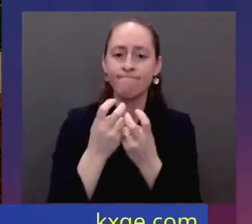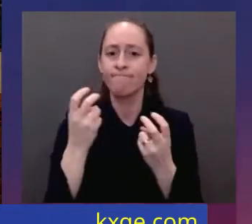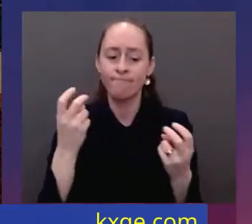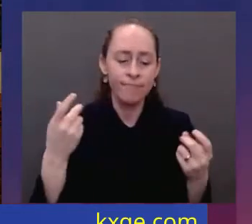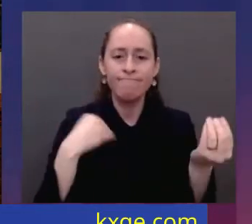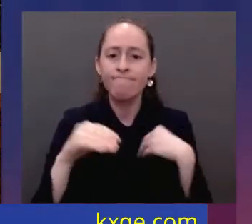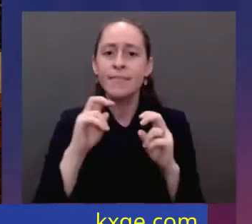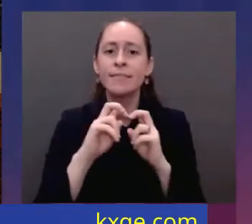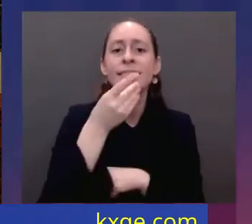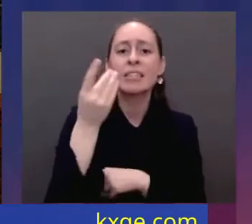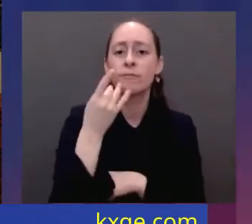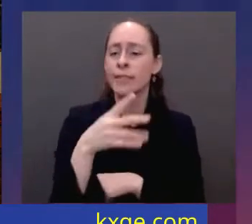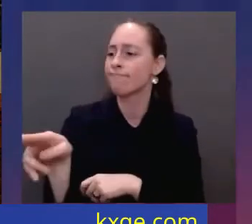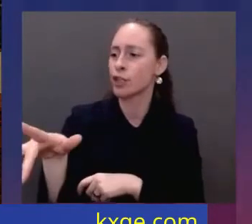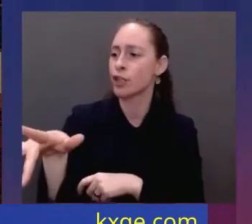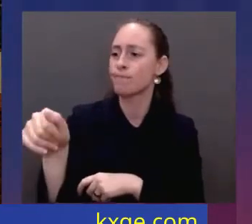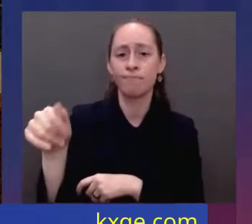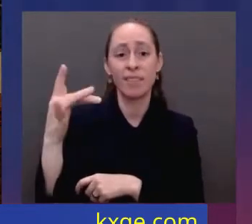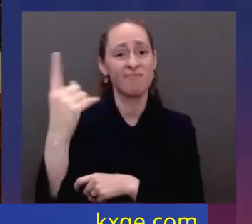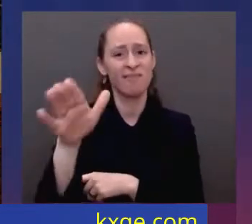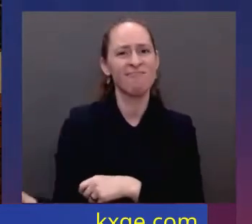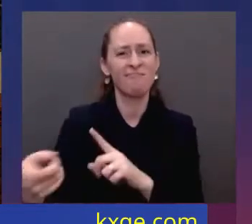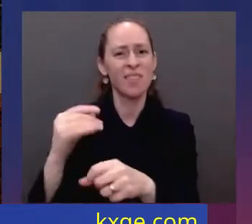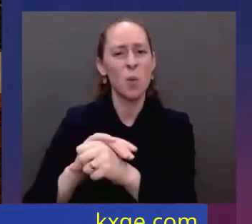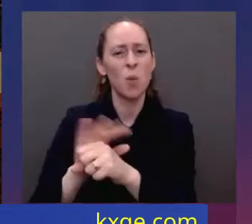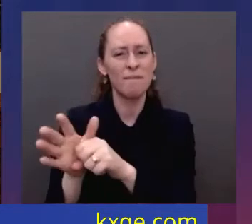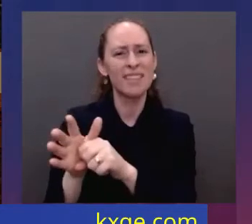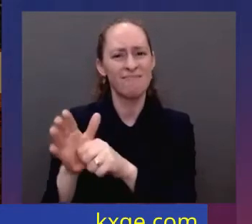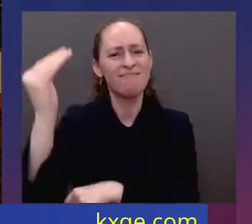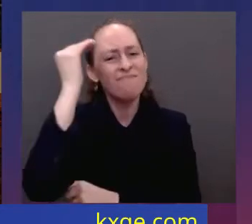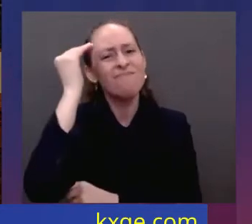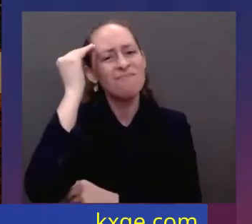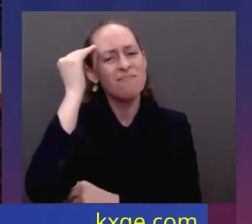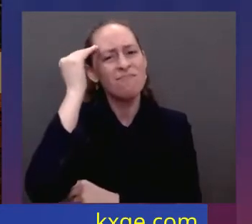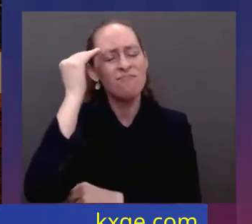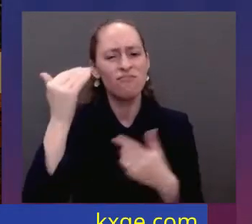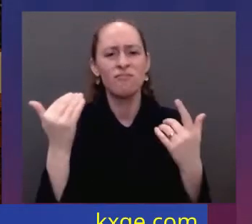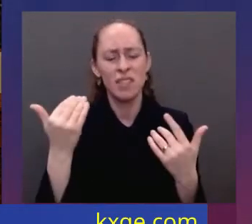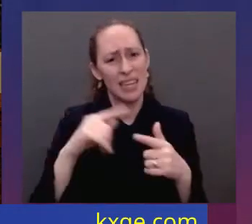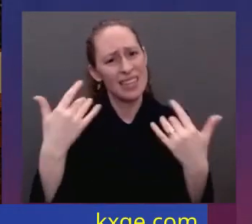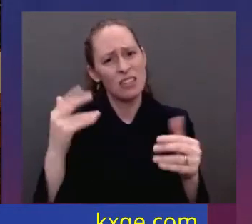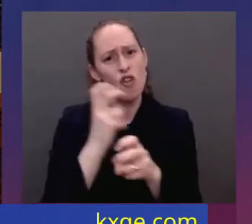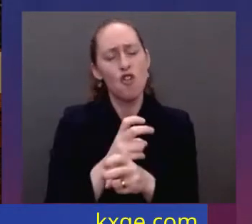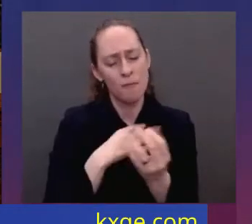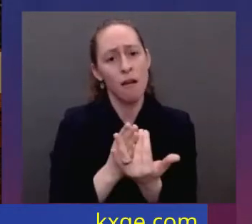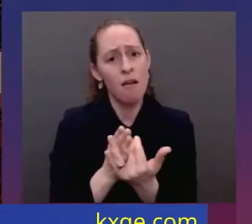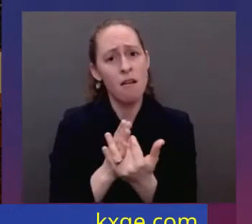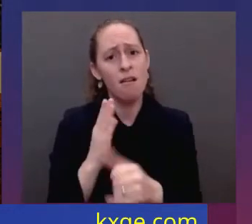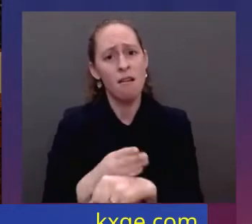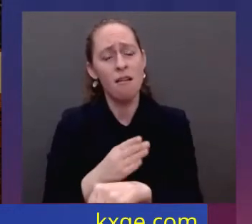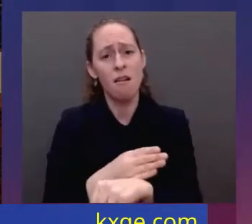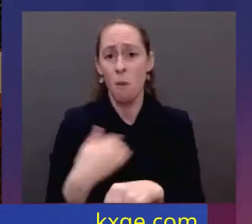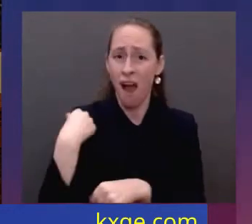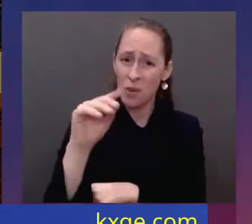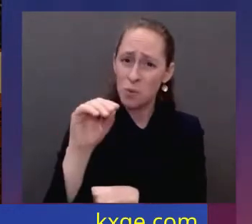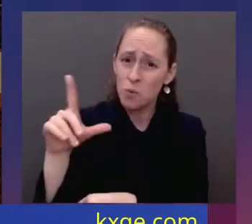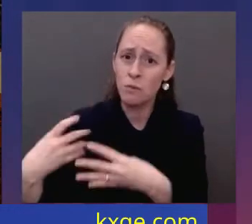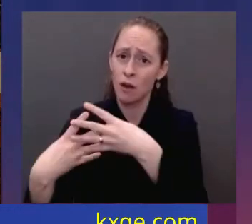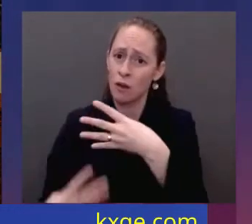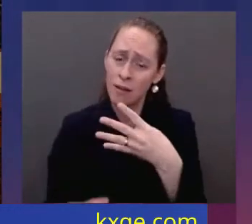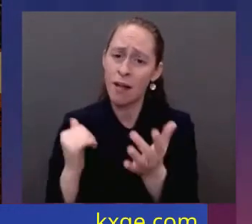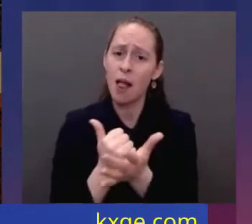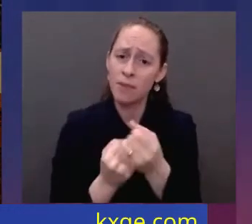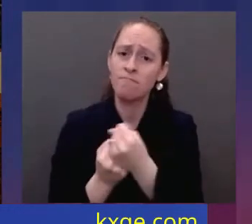because of your resilience and the tools that we have been provided by this Congress, tonight I can say we're moving forward safely, back to a more